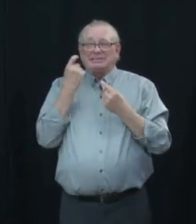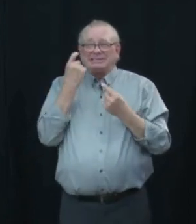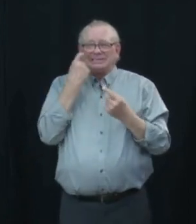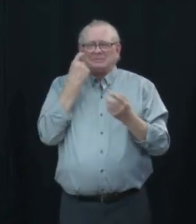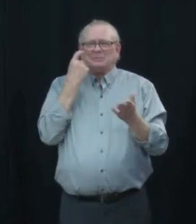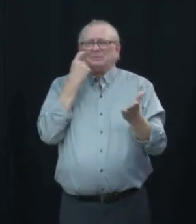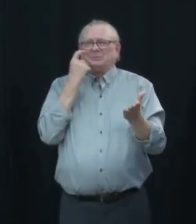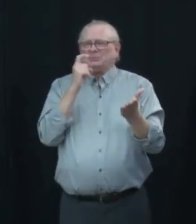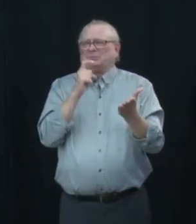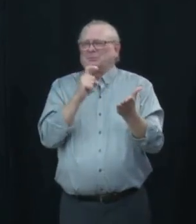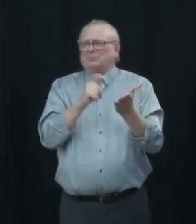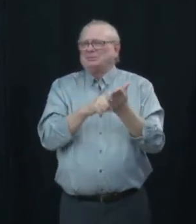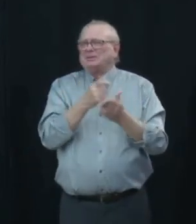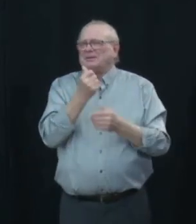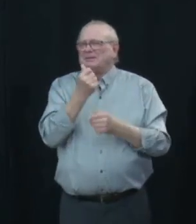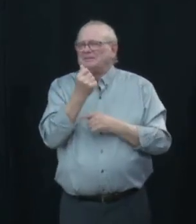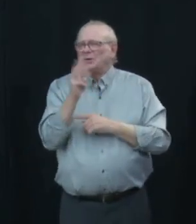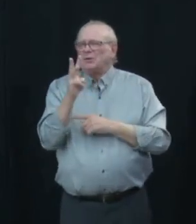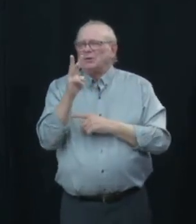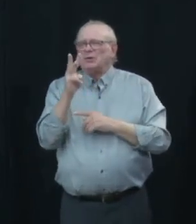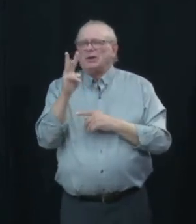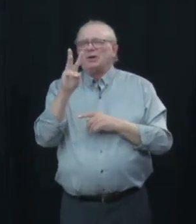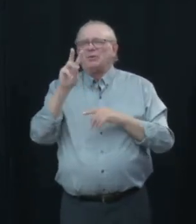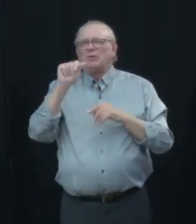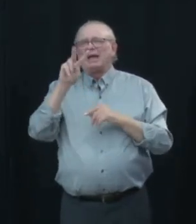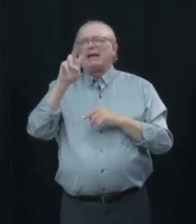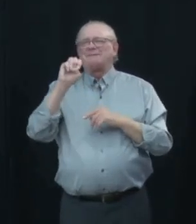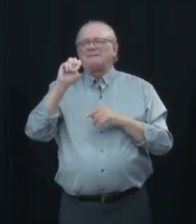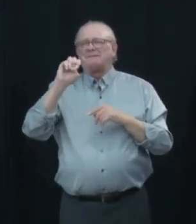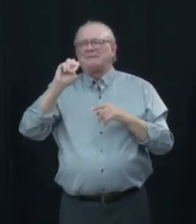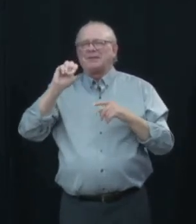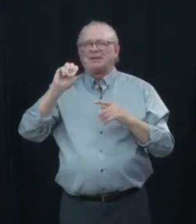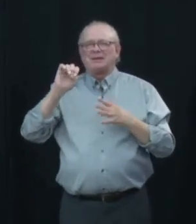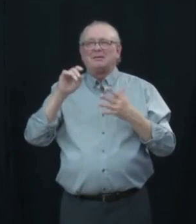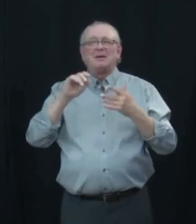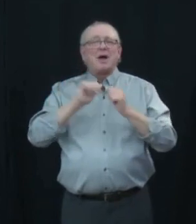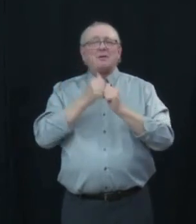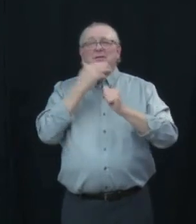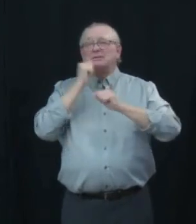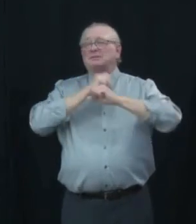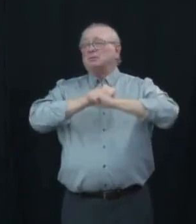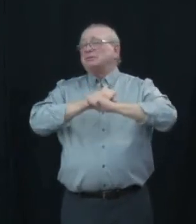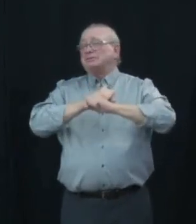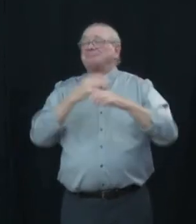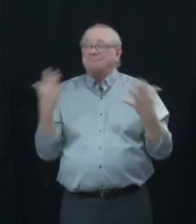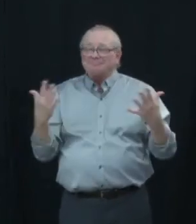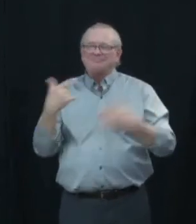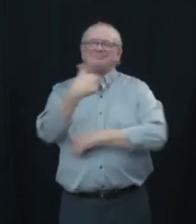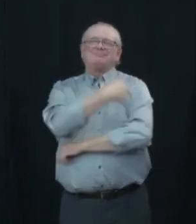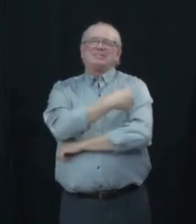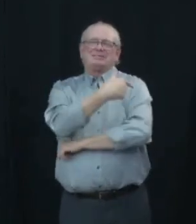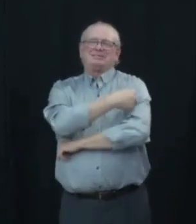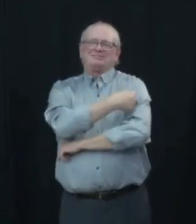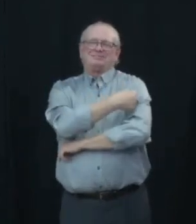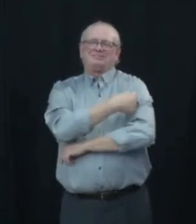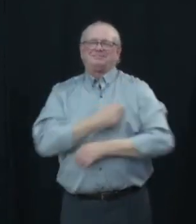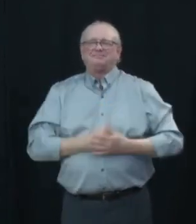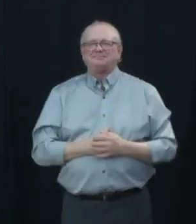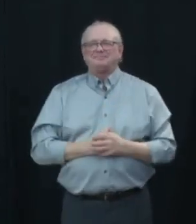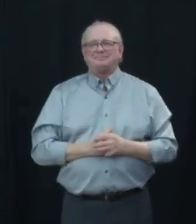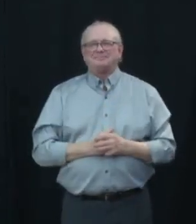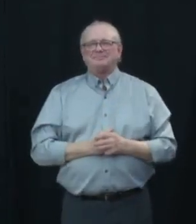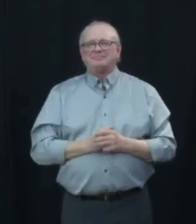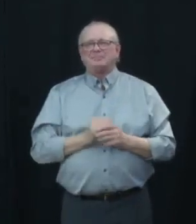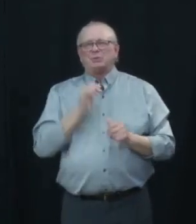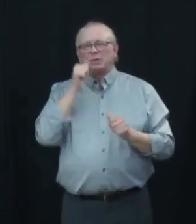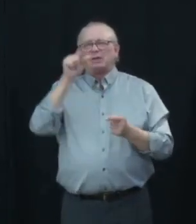again vaccines are incredibly effective at minimizing severe outcomes and that as we go forward we'll